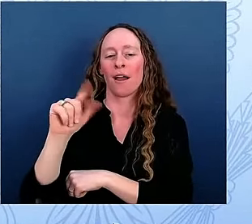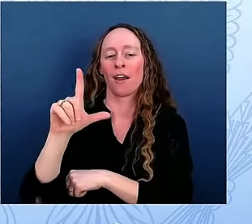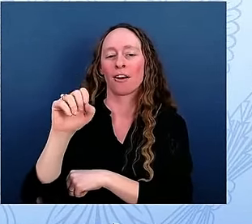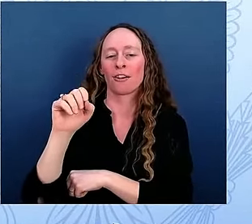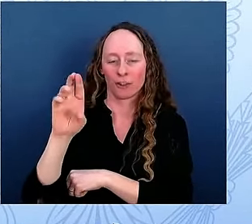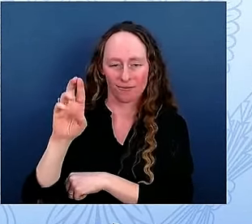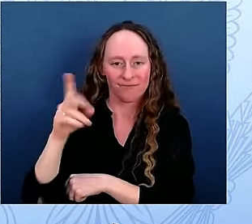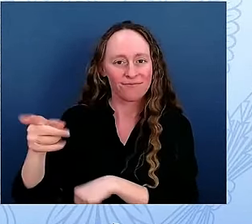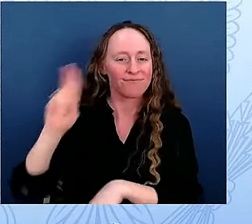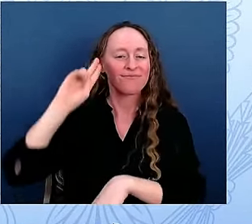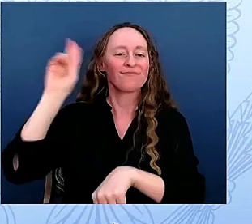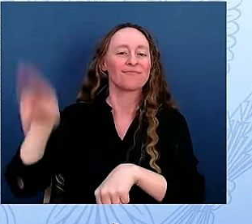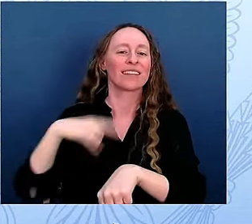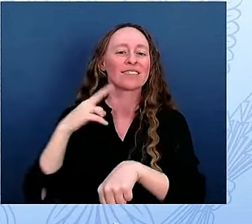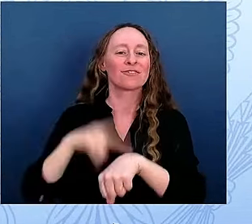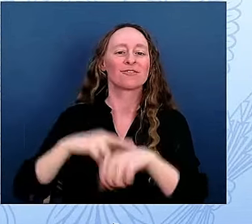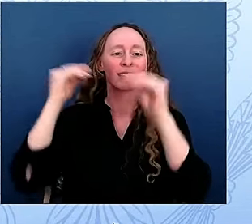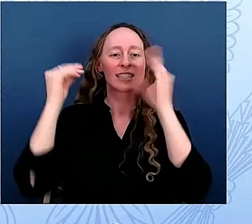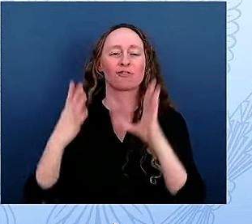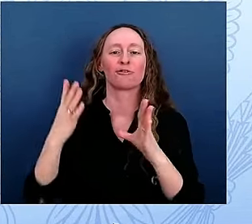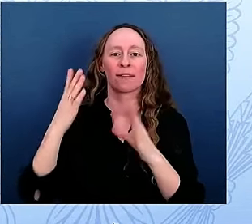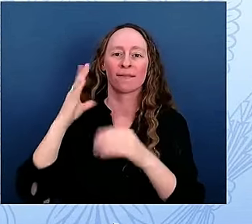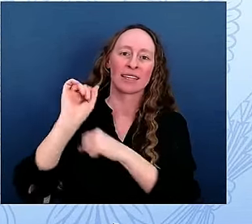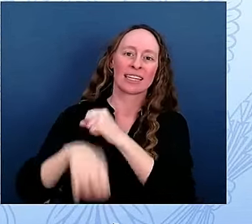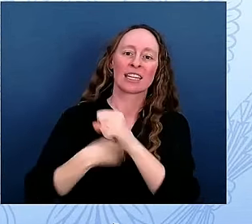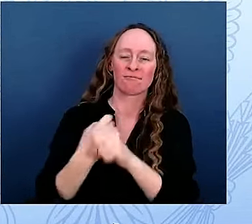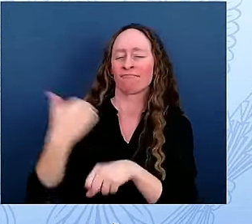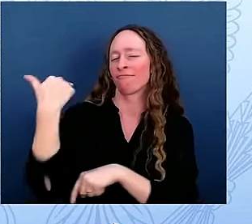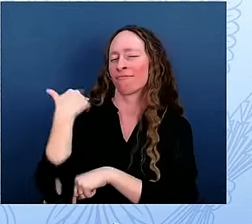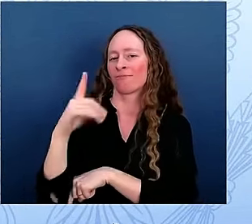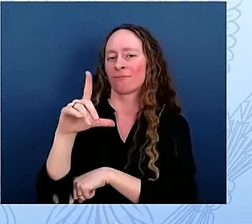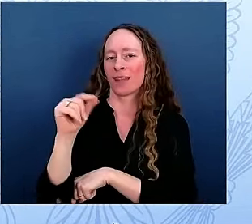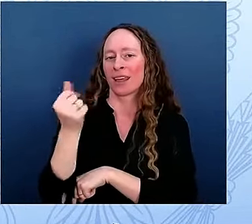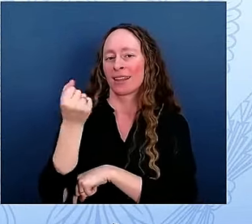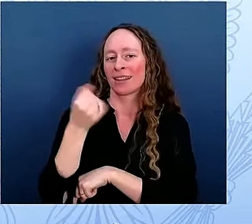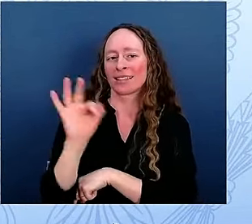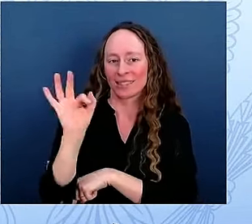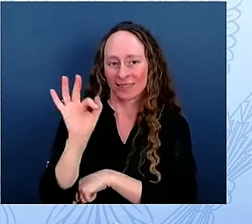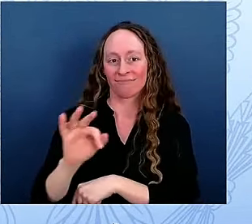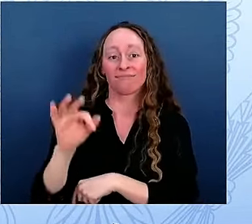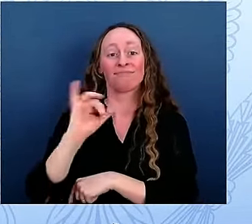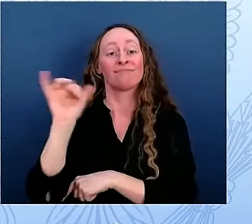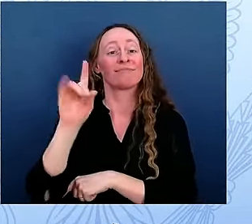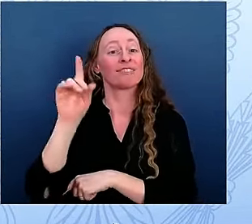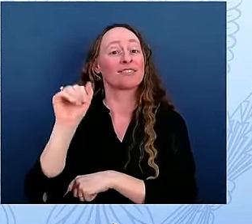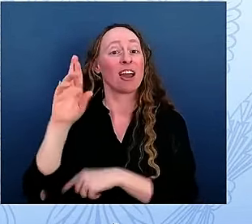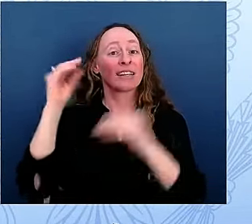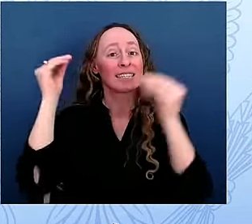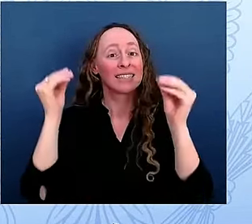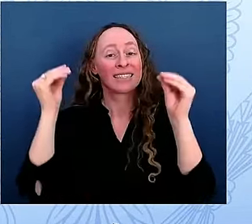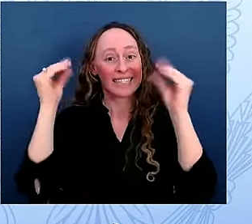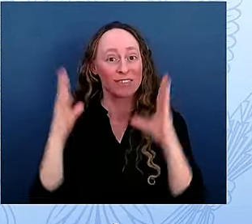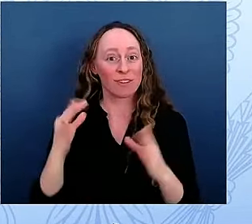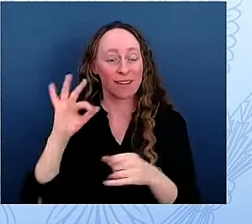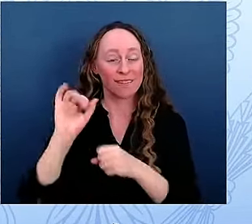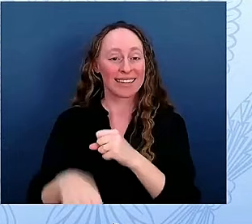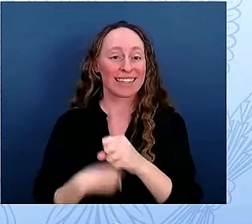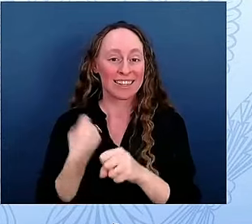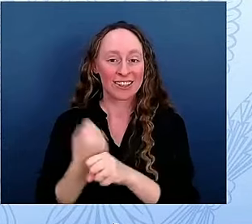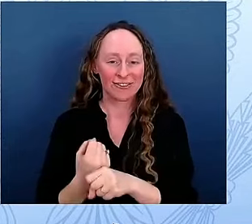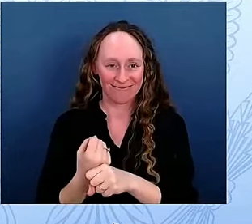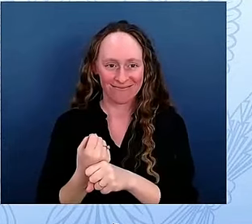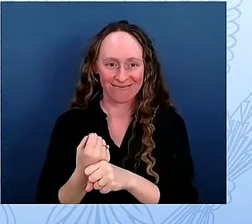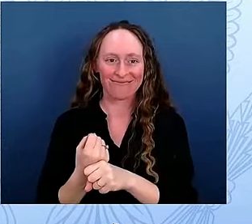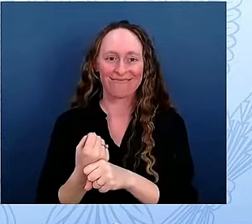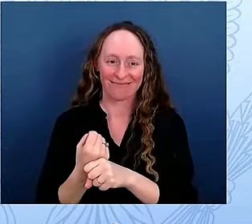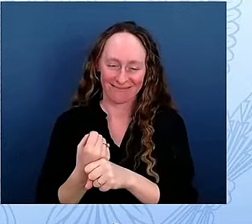DAR Teacher of the Year, and is currently a teacher in the D.C. public schools. And it's so wonderful to see these Generation A students